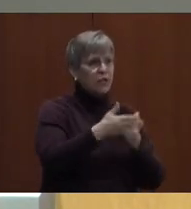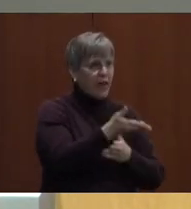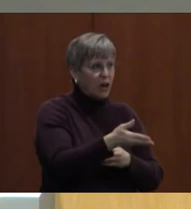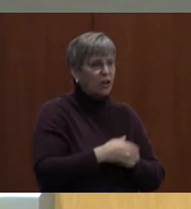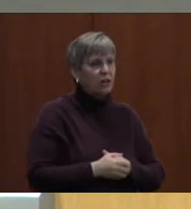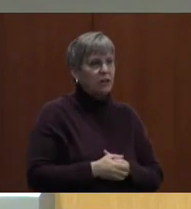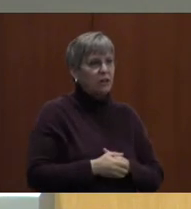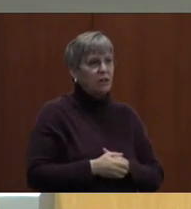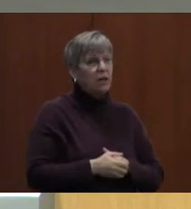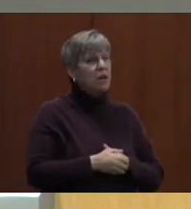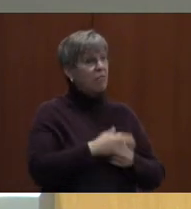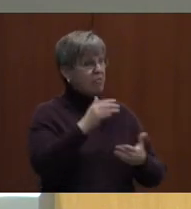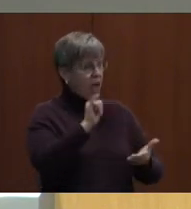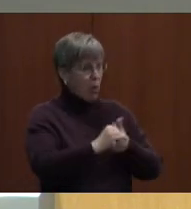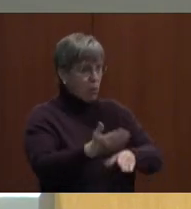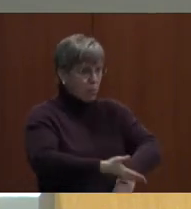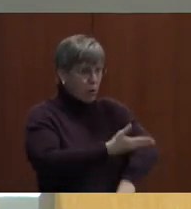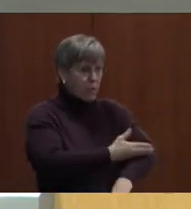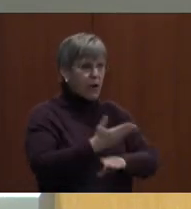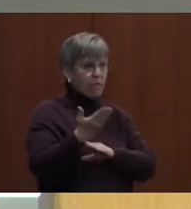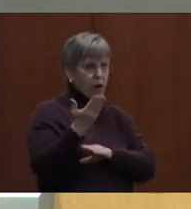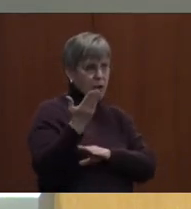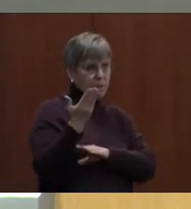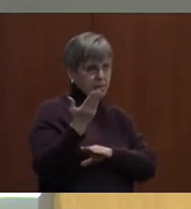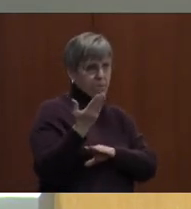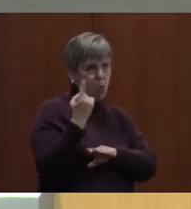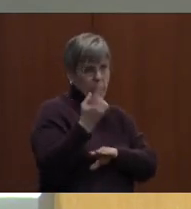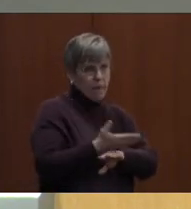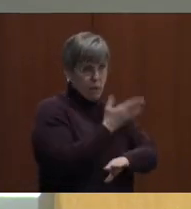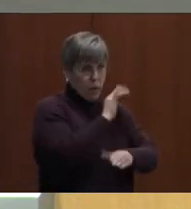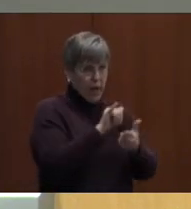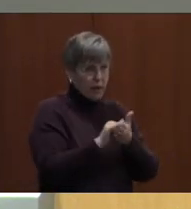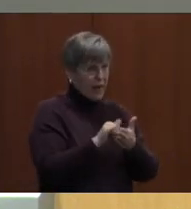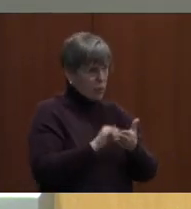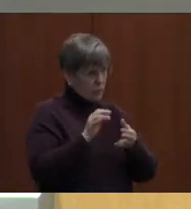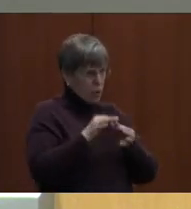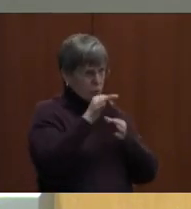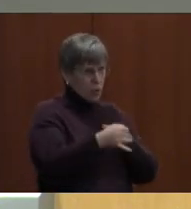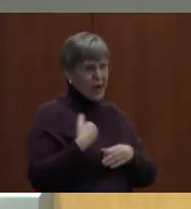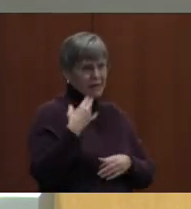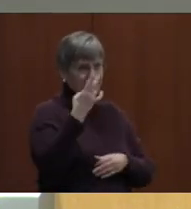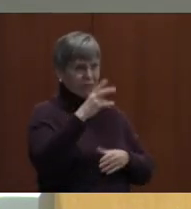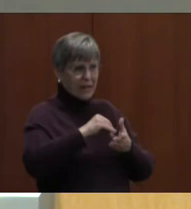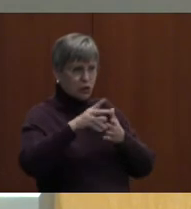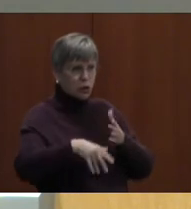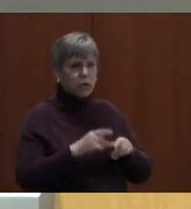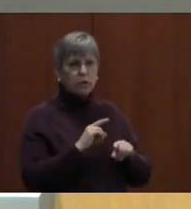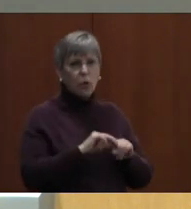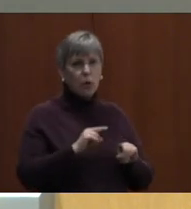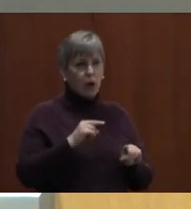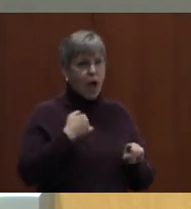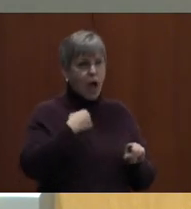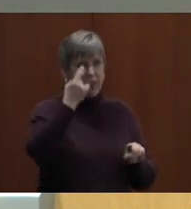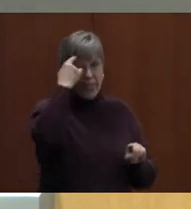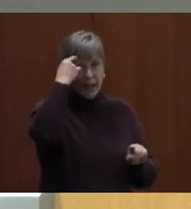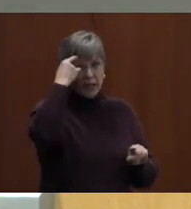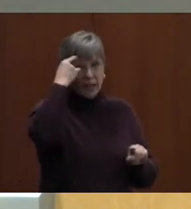and it's a lot better than our previous one because our previous one got postponed, and that had 17 students. So I think